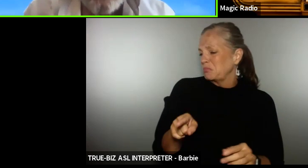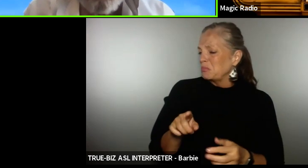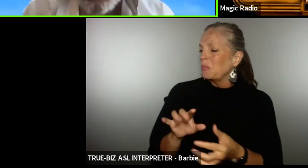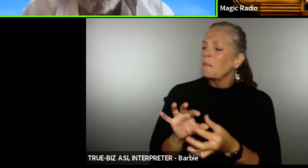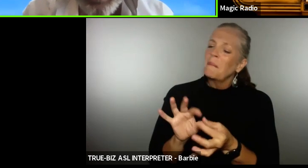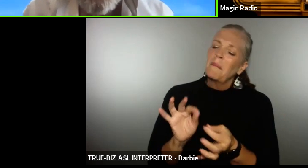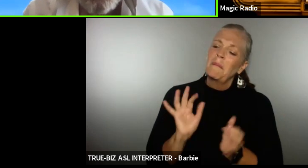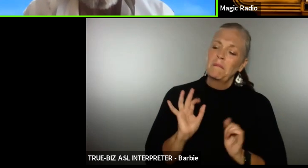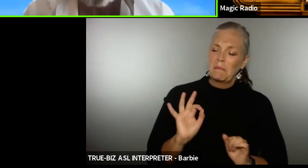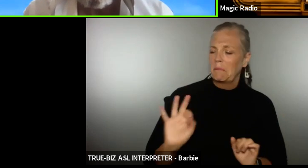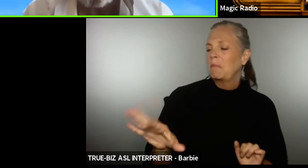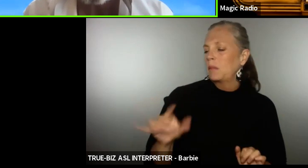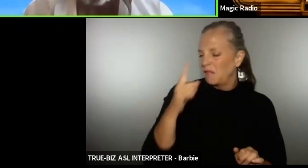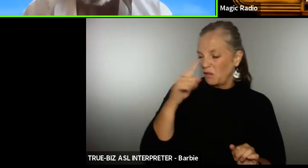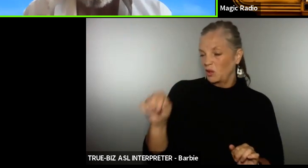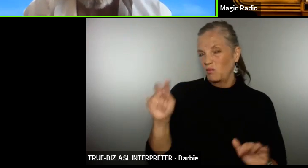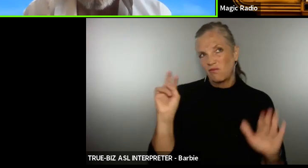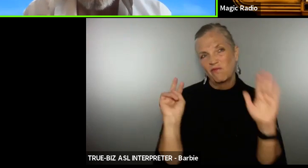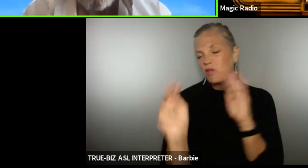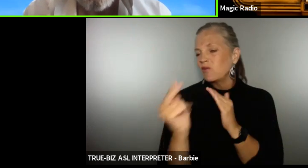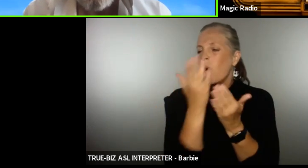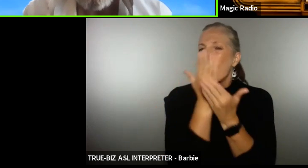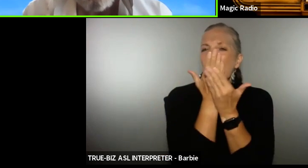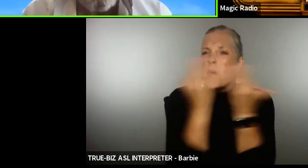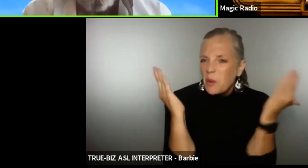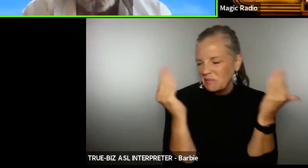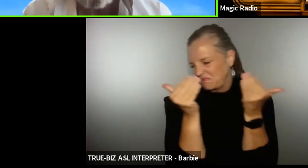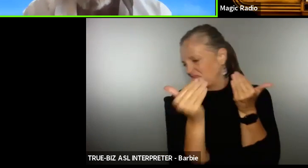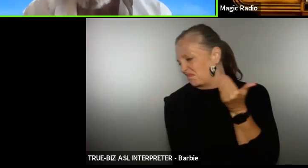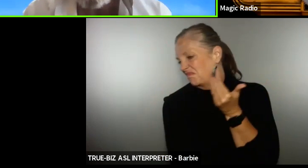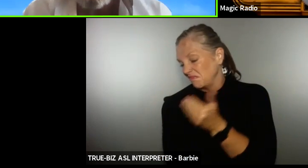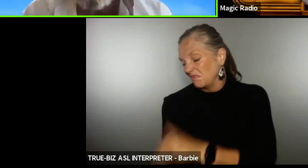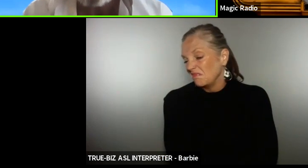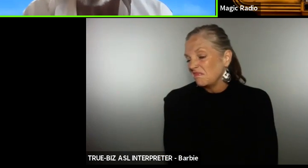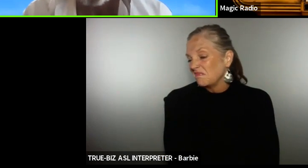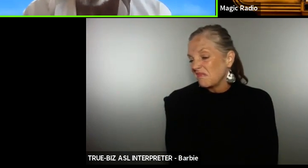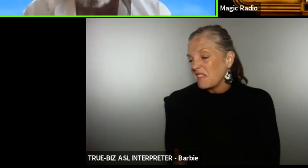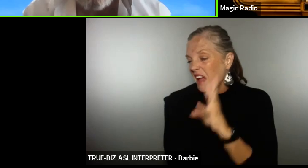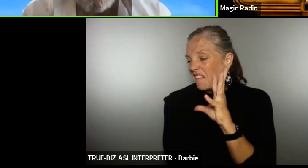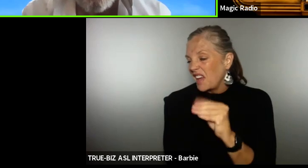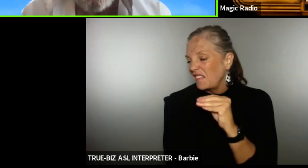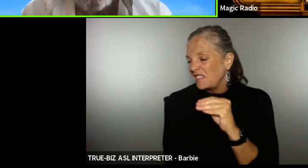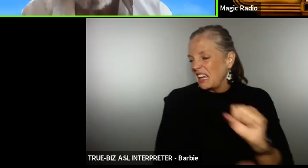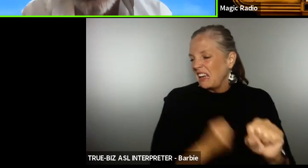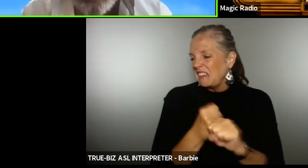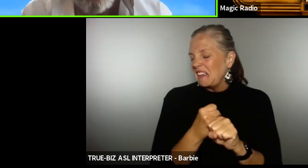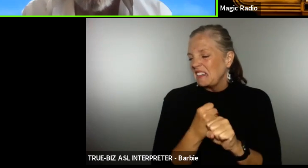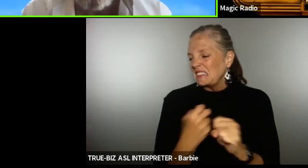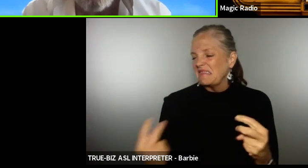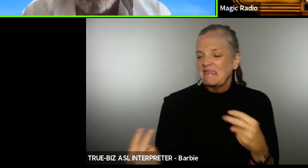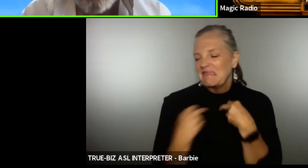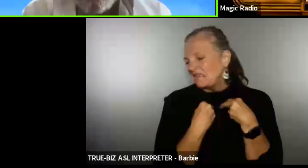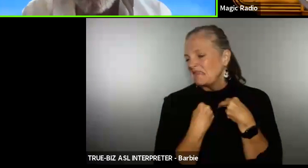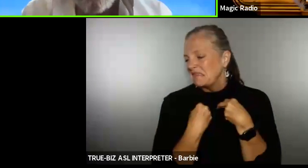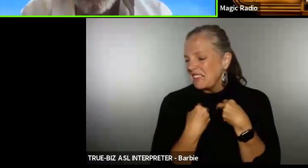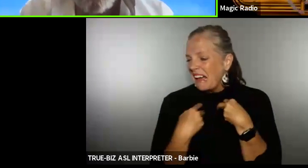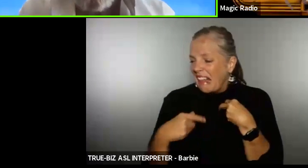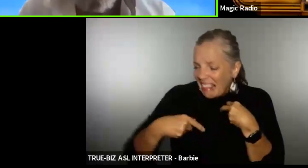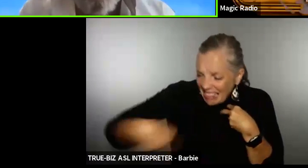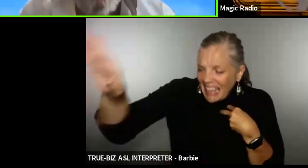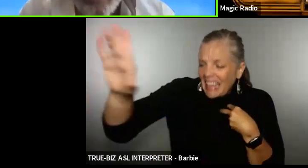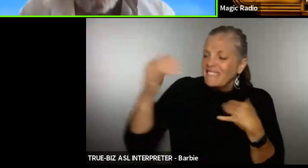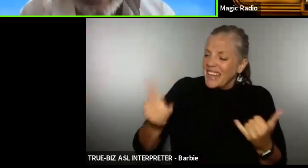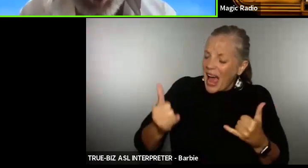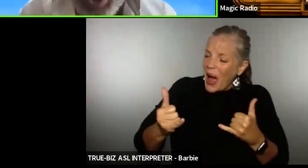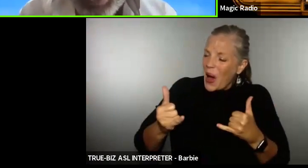that's what you have to look forward to fifty years of it leave now go